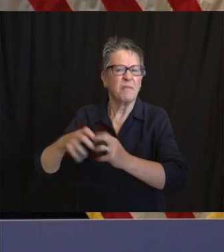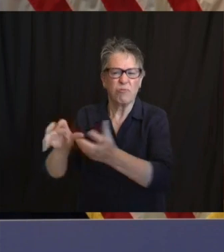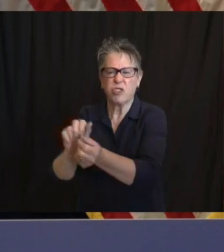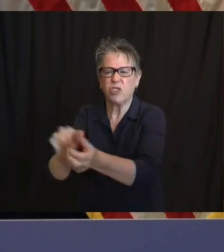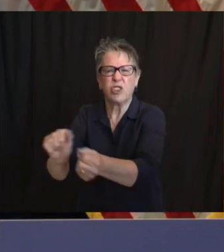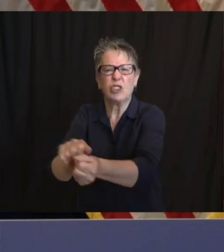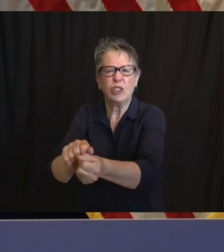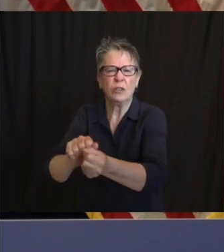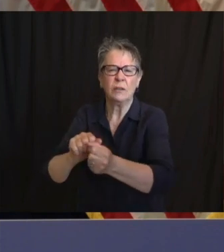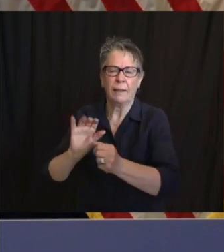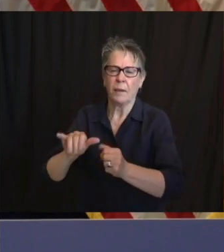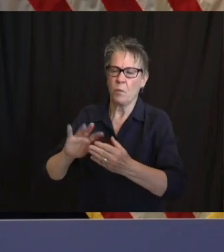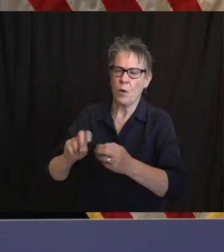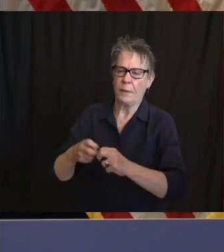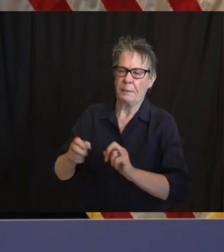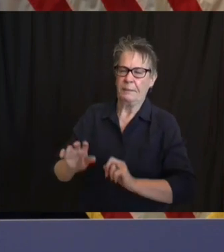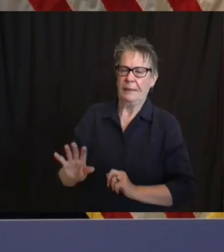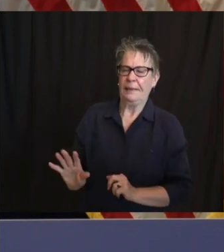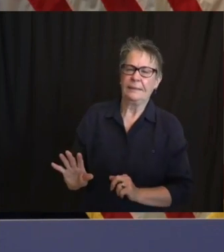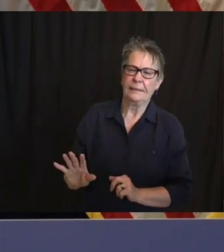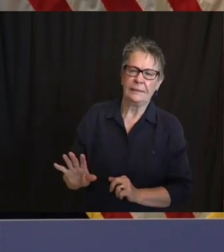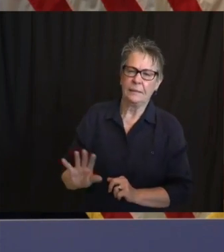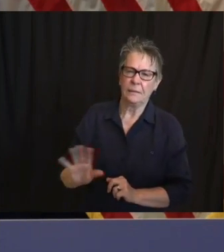the past week at this point